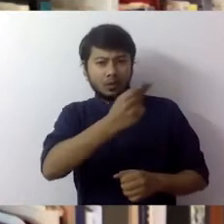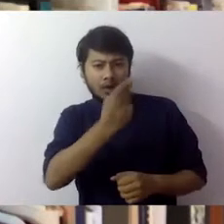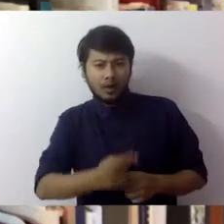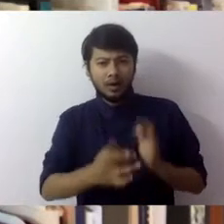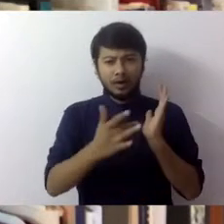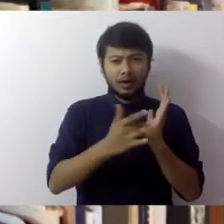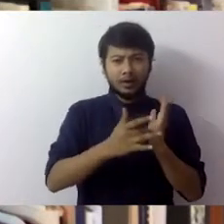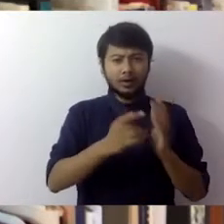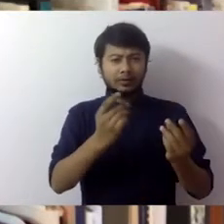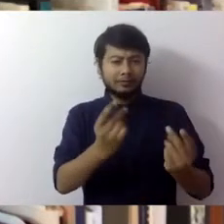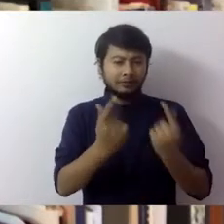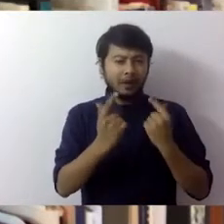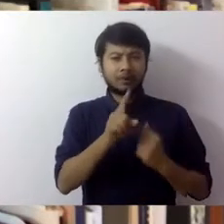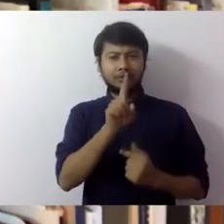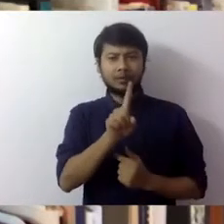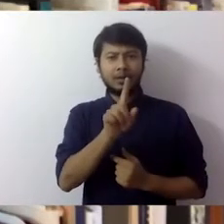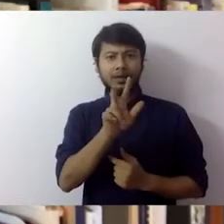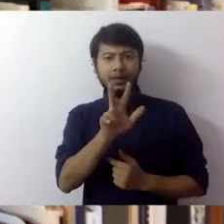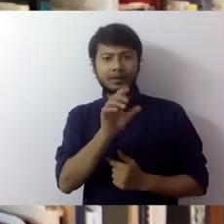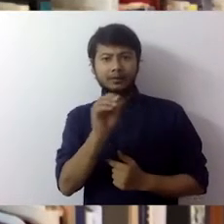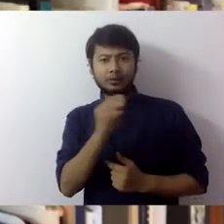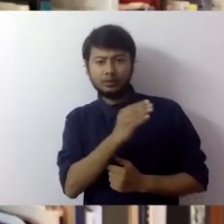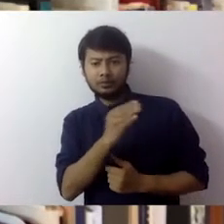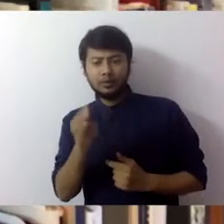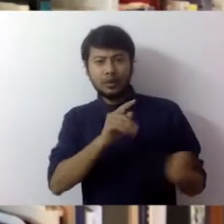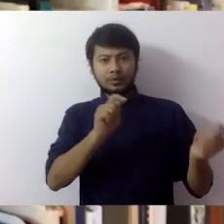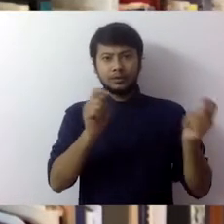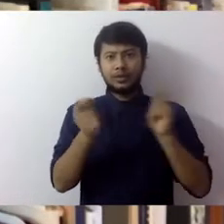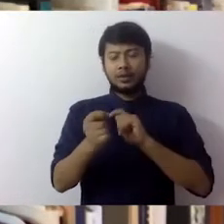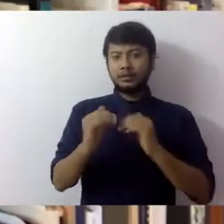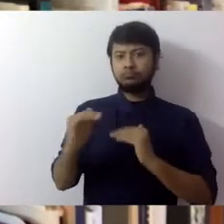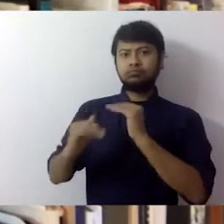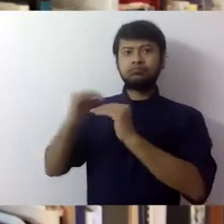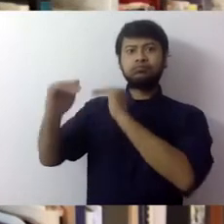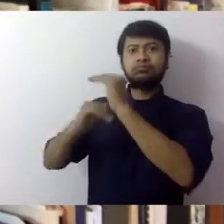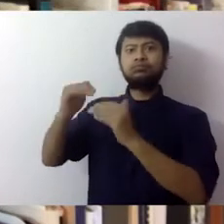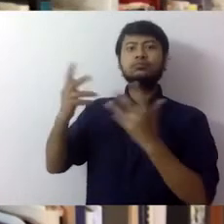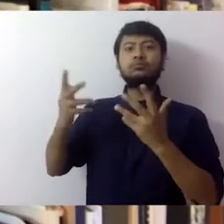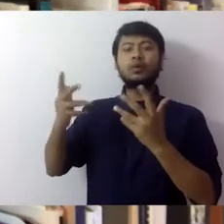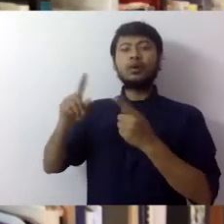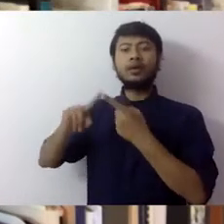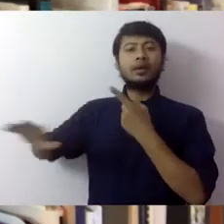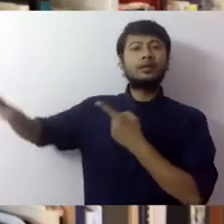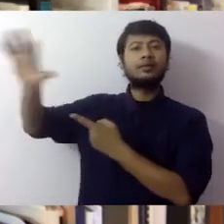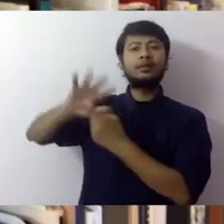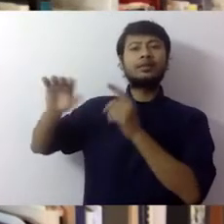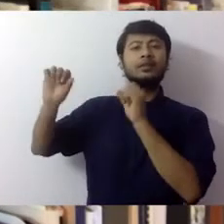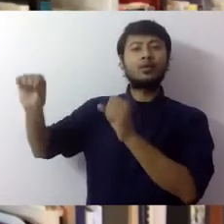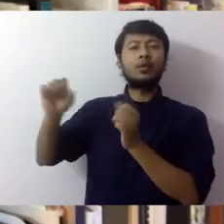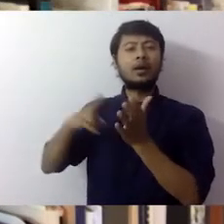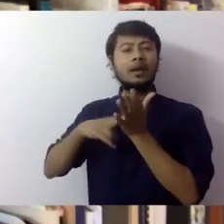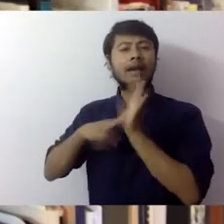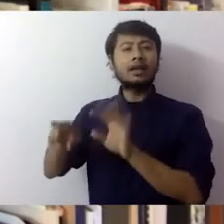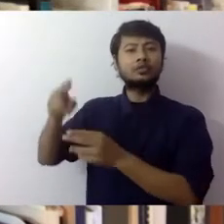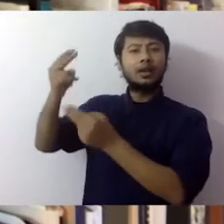changing rapidly in the late 19th century and one innovation in art was the selective adoption of Western techniques of naturalistic